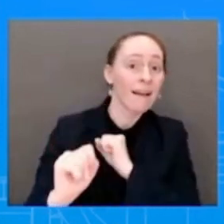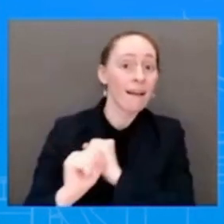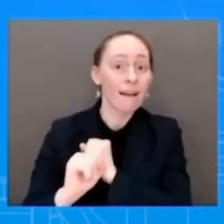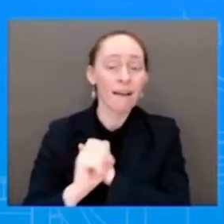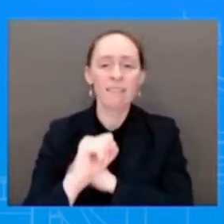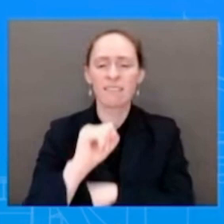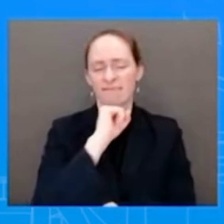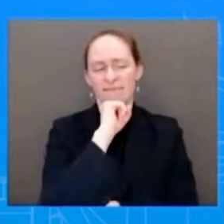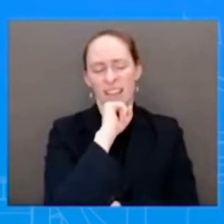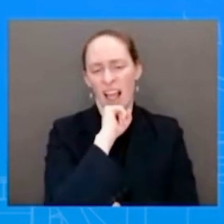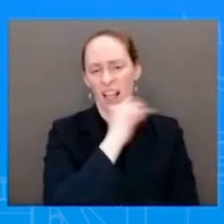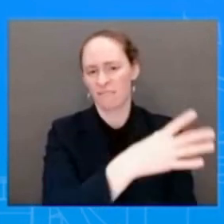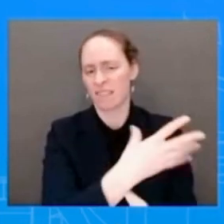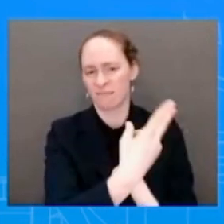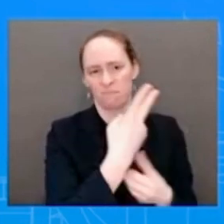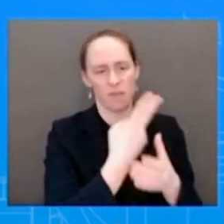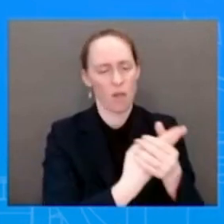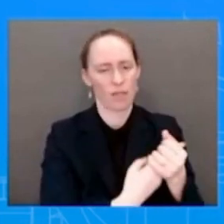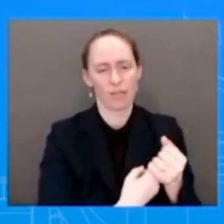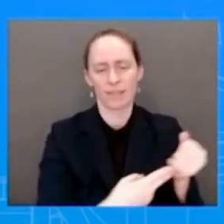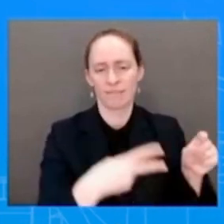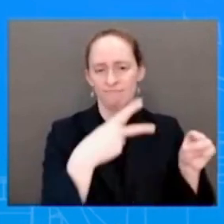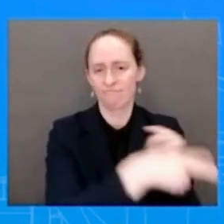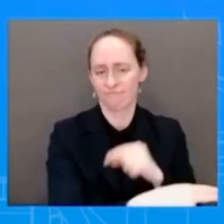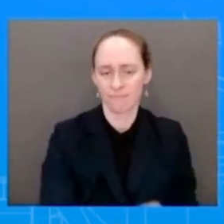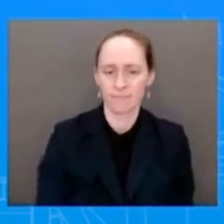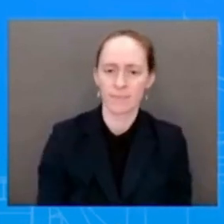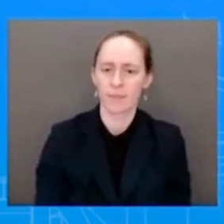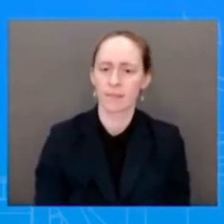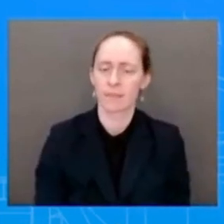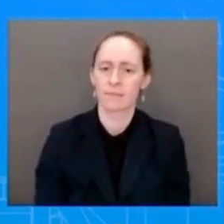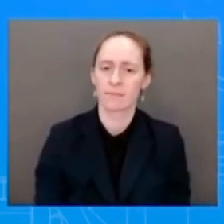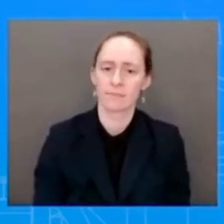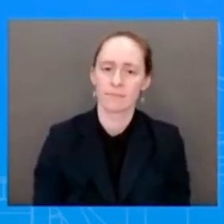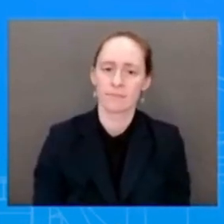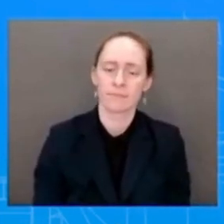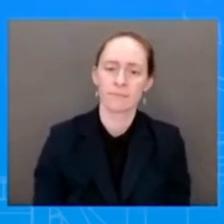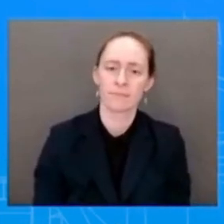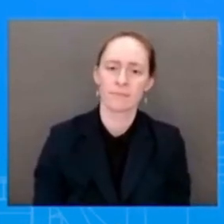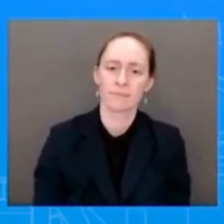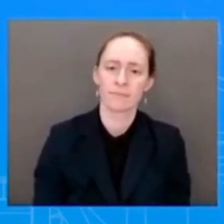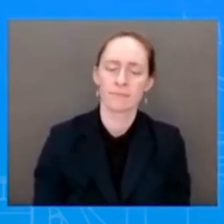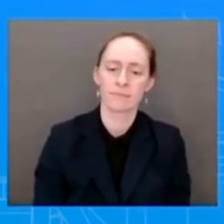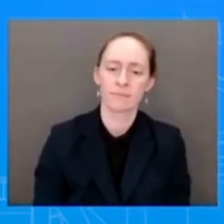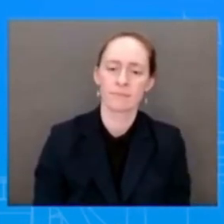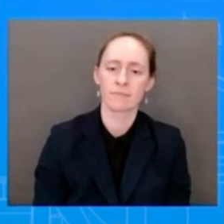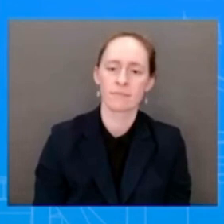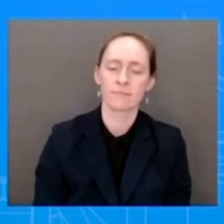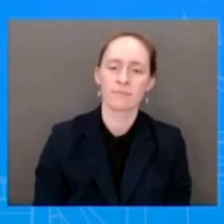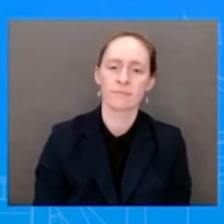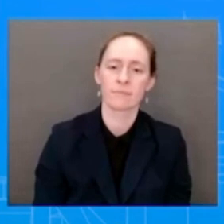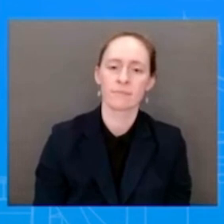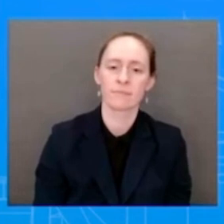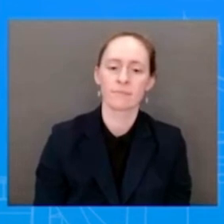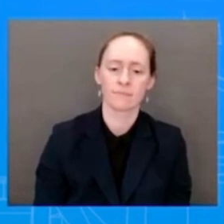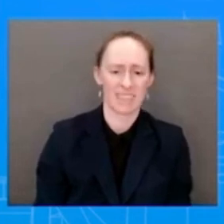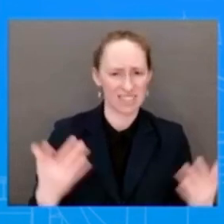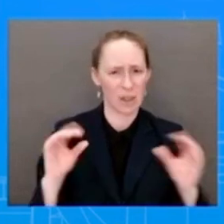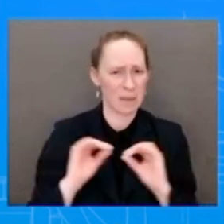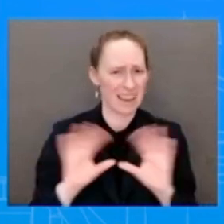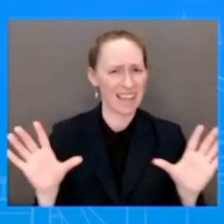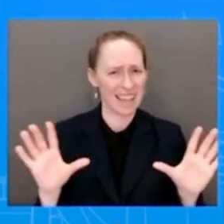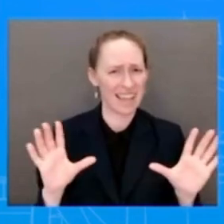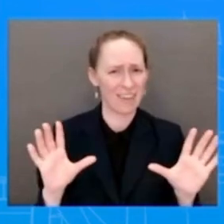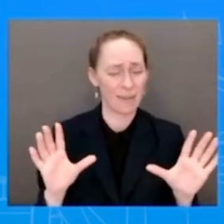athletes from Russia and Belarus to participate in supporting events, it should be absolutely clear that they are not representing the